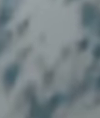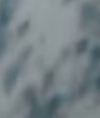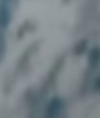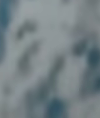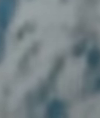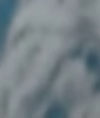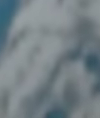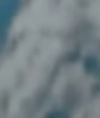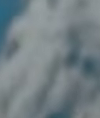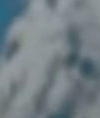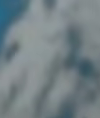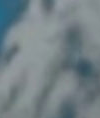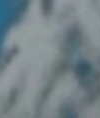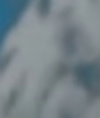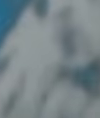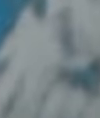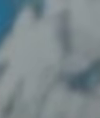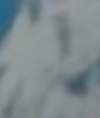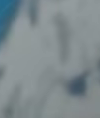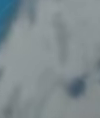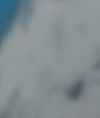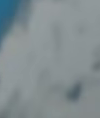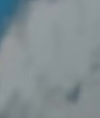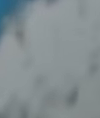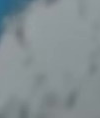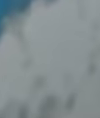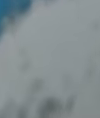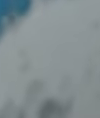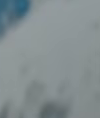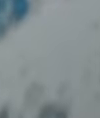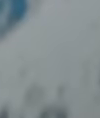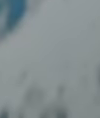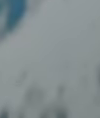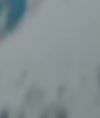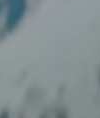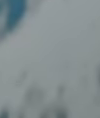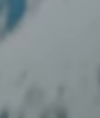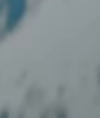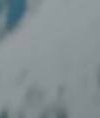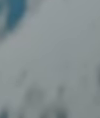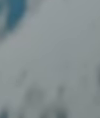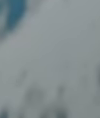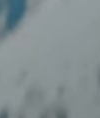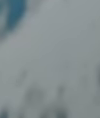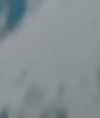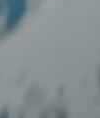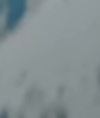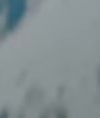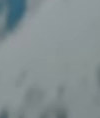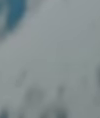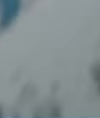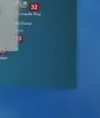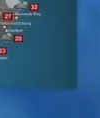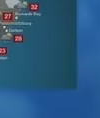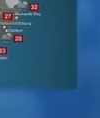heading into tomorrow afternoon, another typical summer's day, expected for most of South Africa. Many areas will be hot, and those thundershowers will be returning